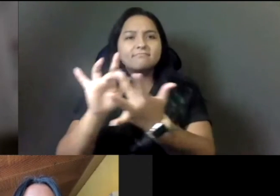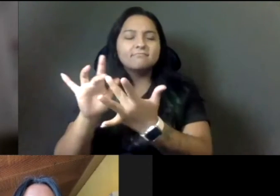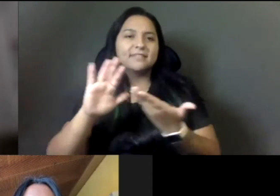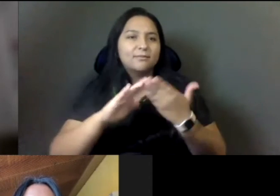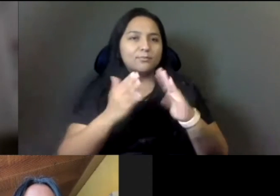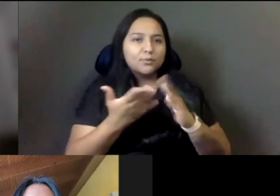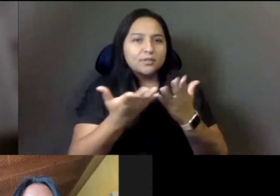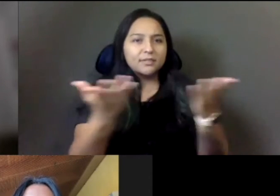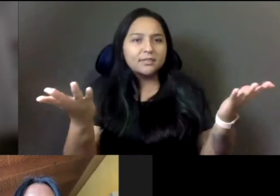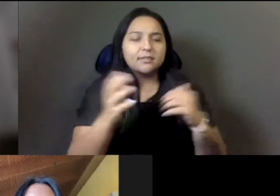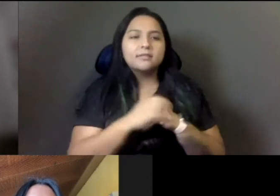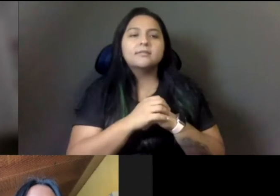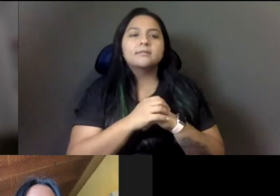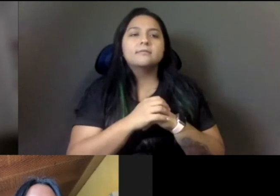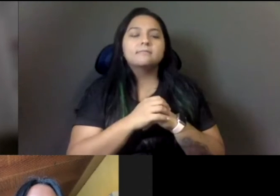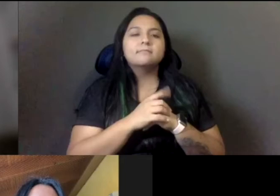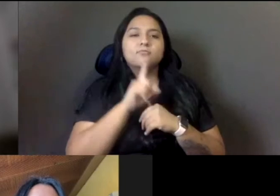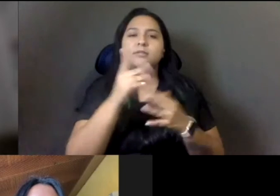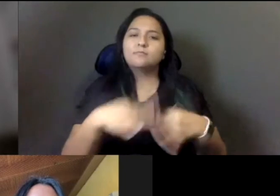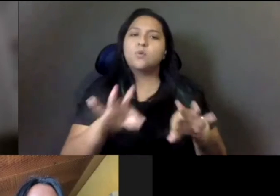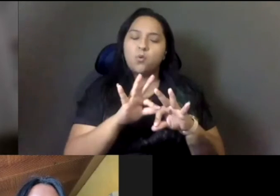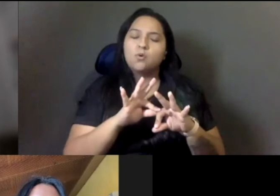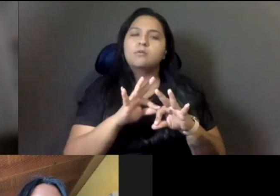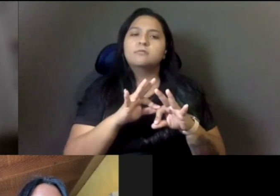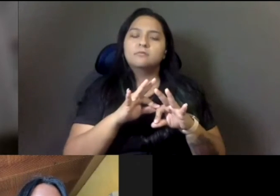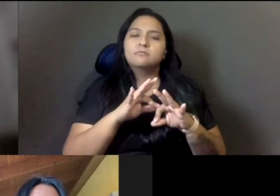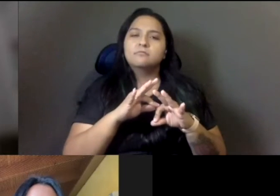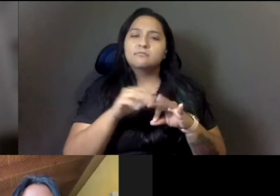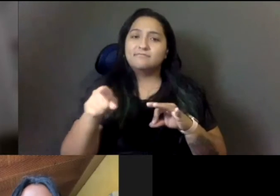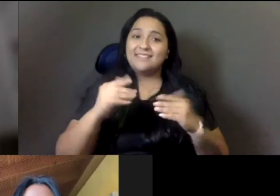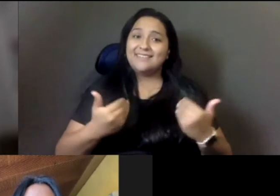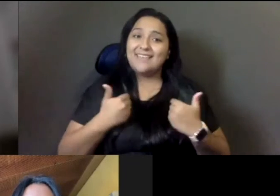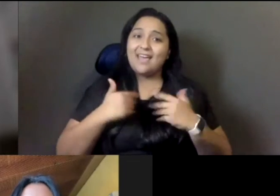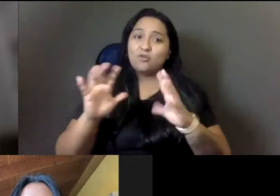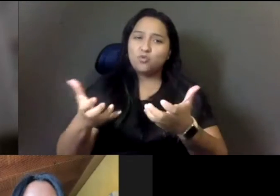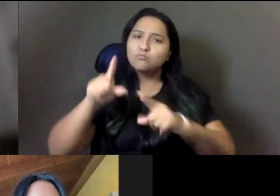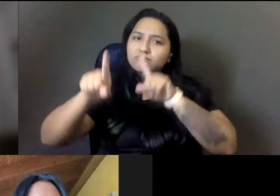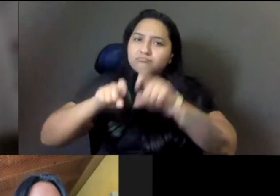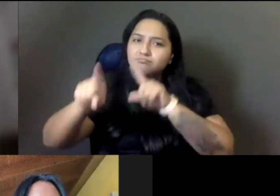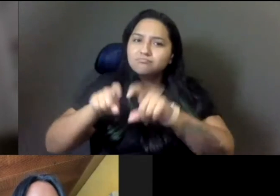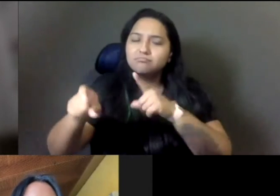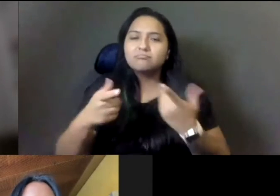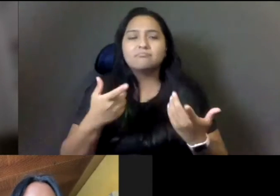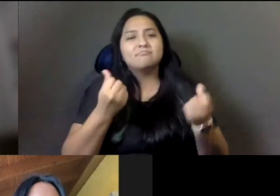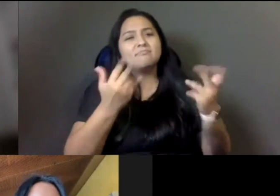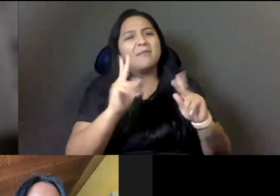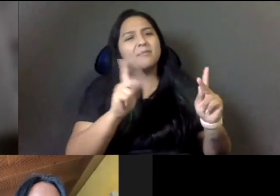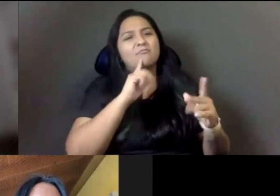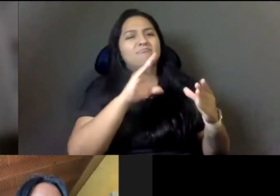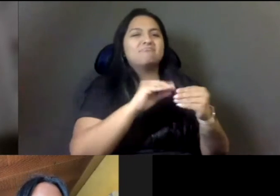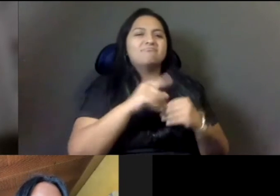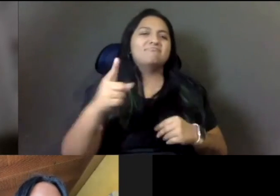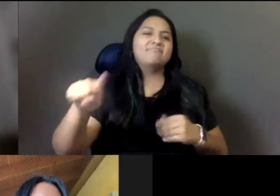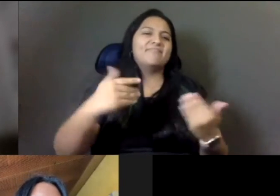so important that we are pulling, uh, our young people because often folks say that, you know, people don't want to get engaged or they don't know what's